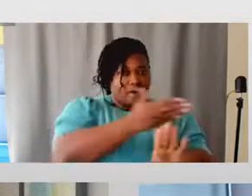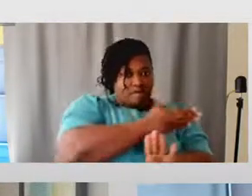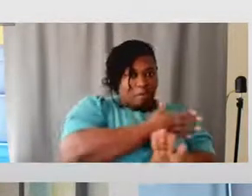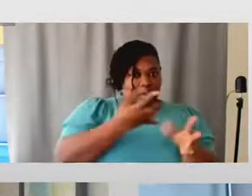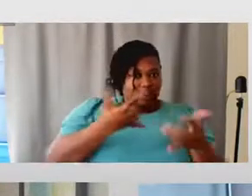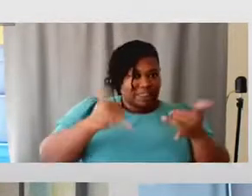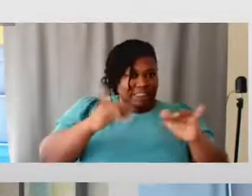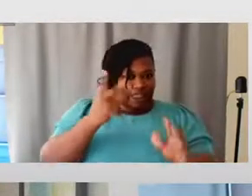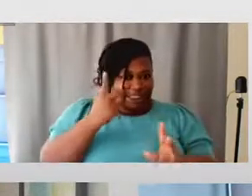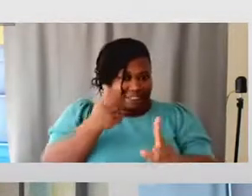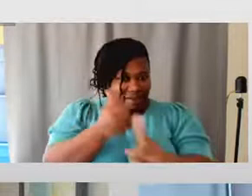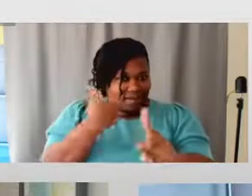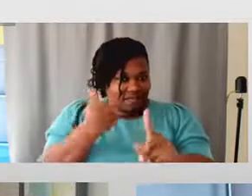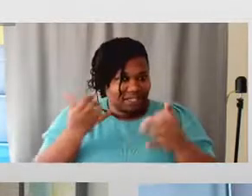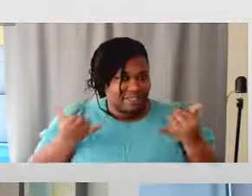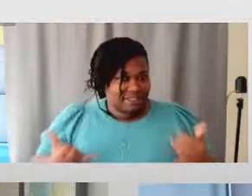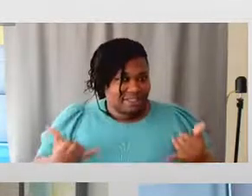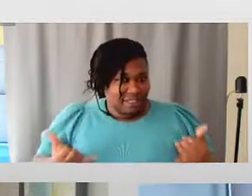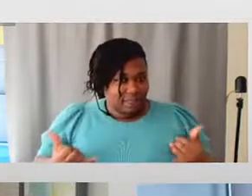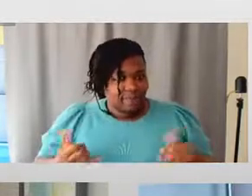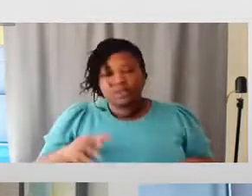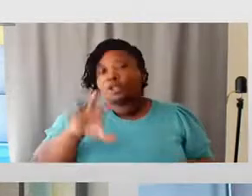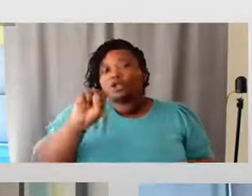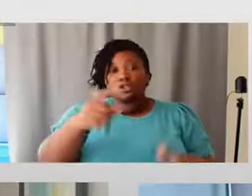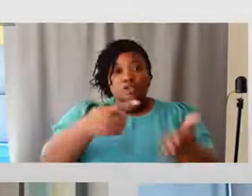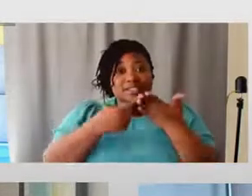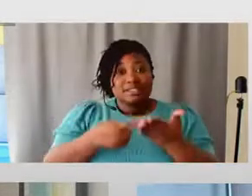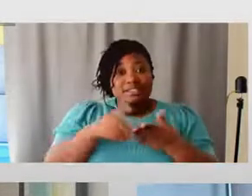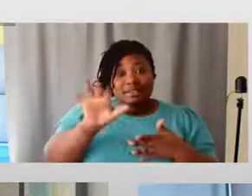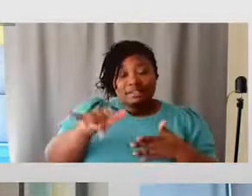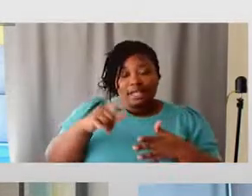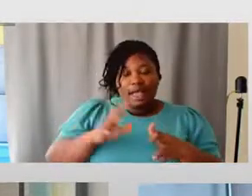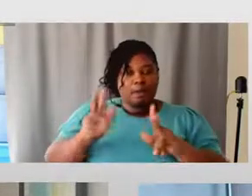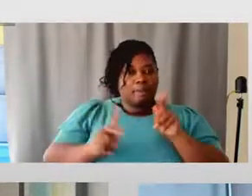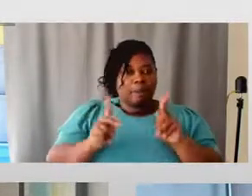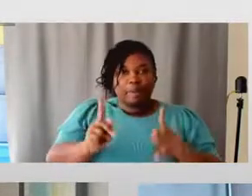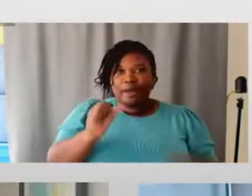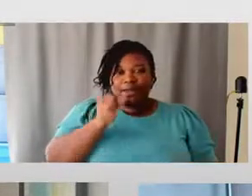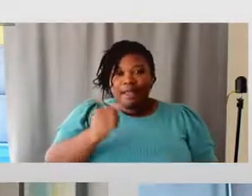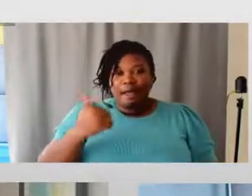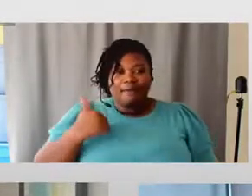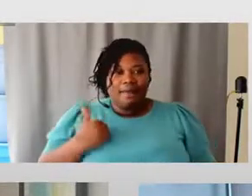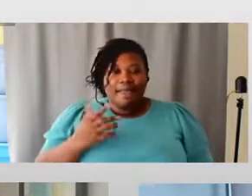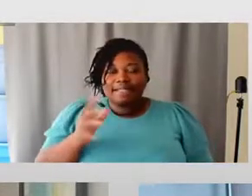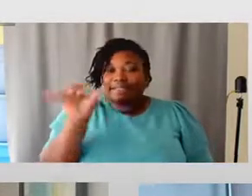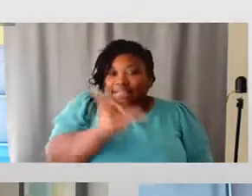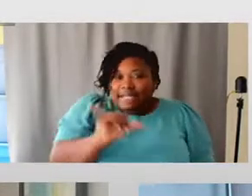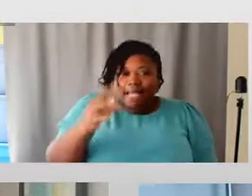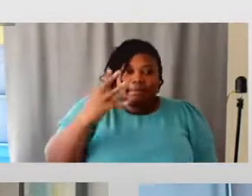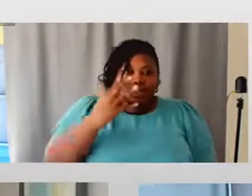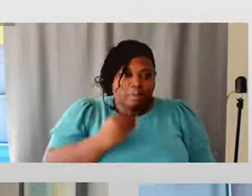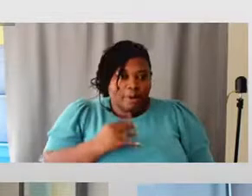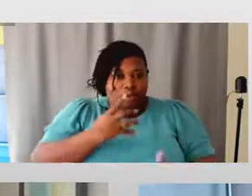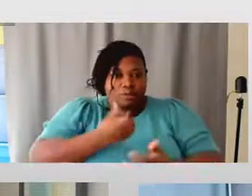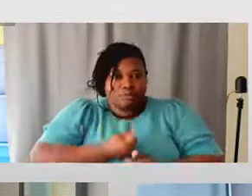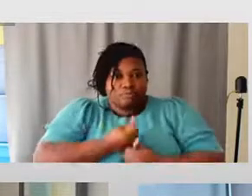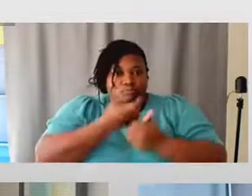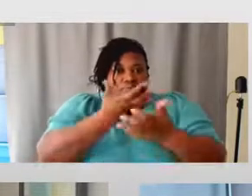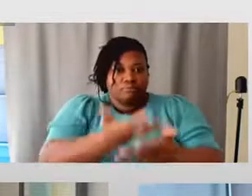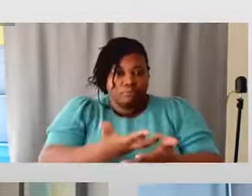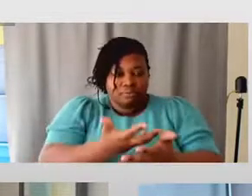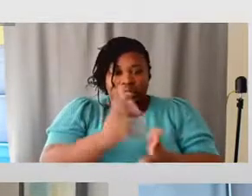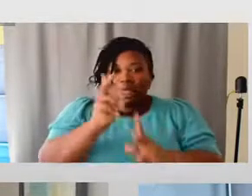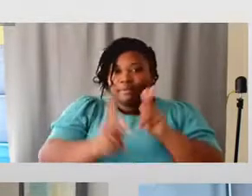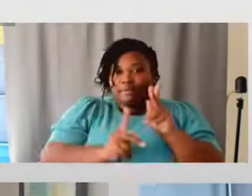talk about ableism, something that people have not had the same experience with articulating. People don't recognize how